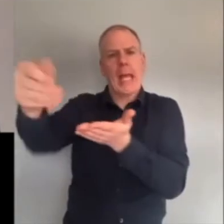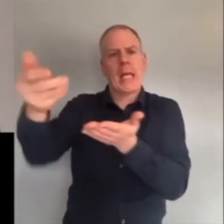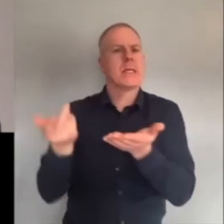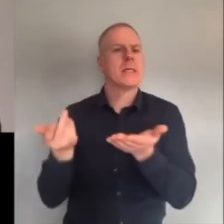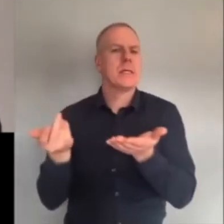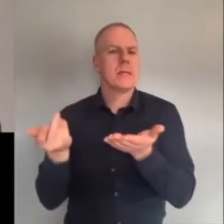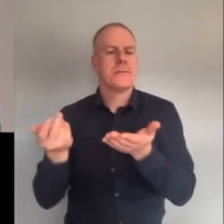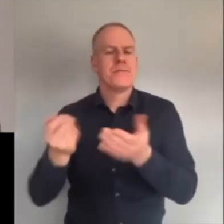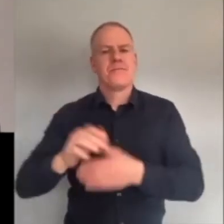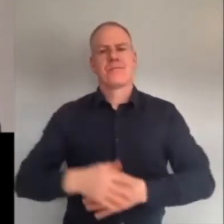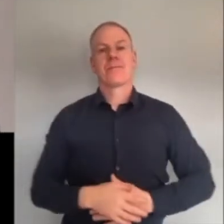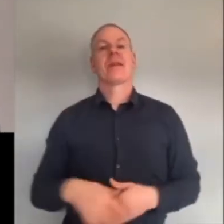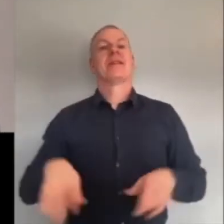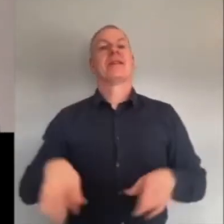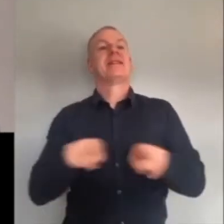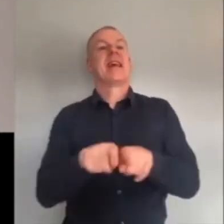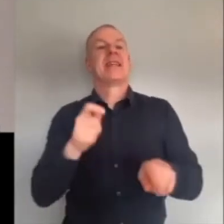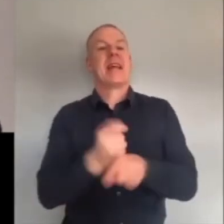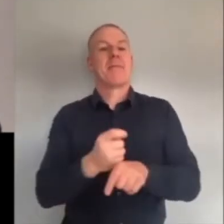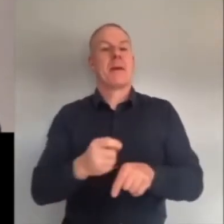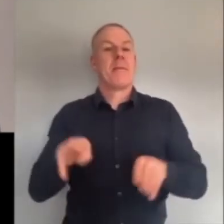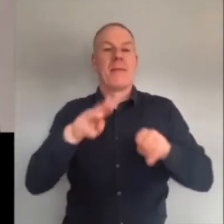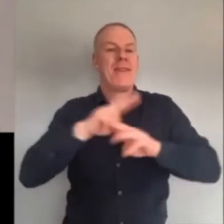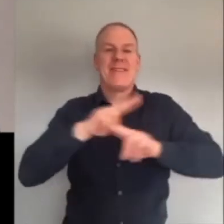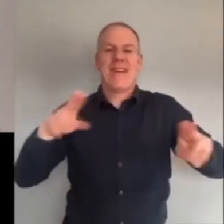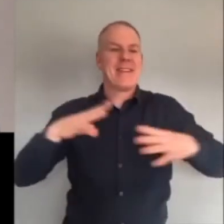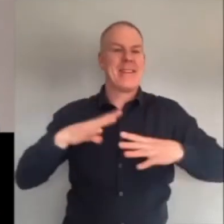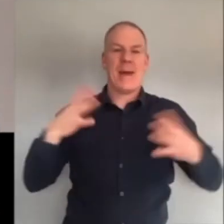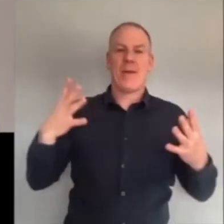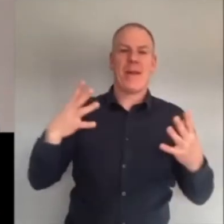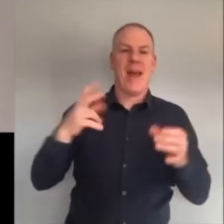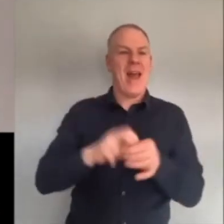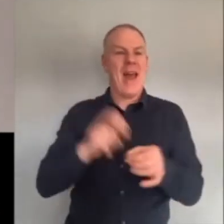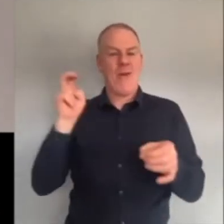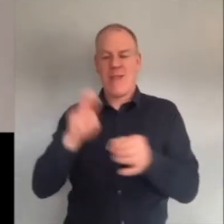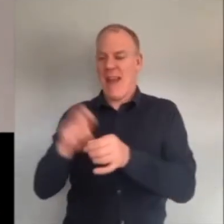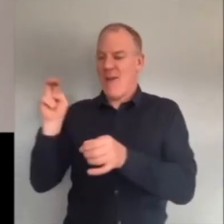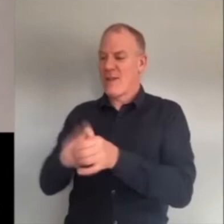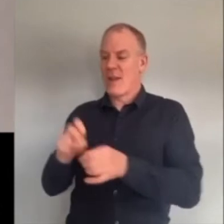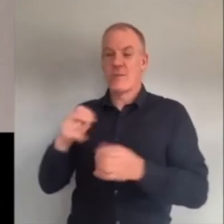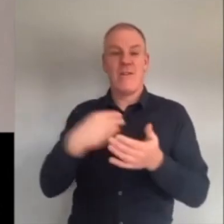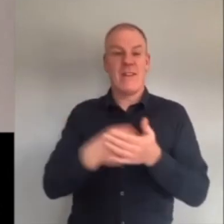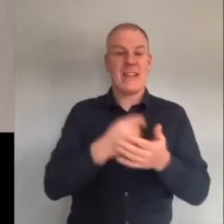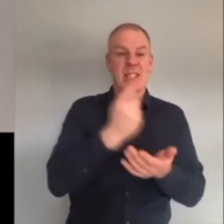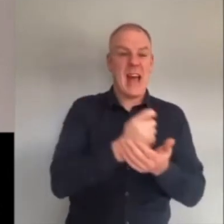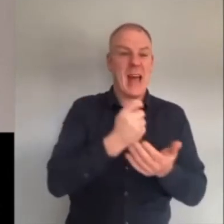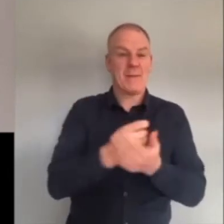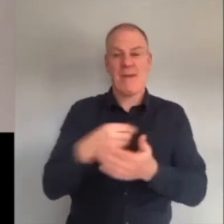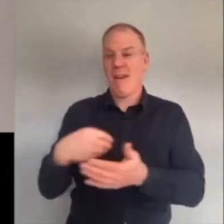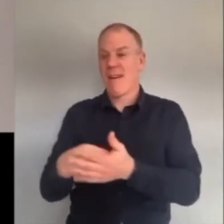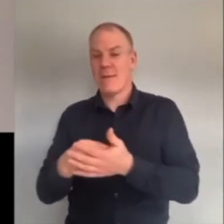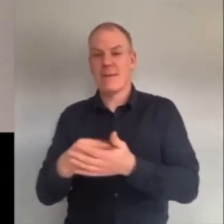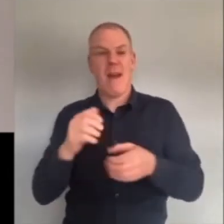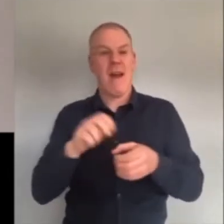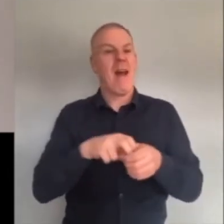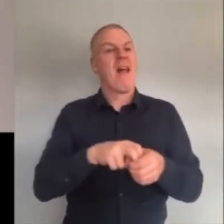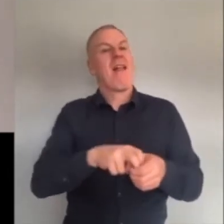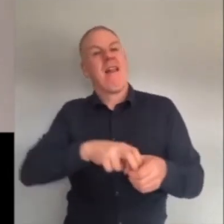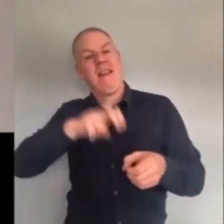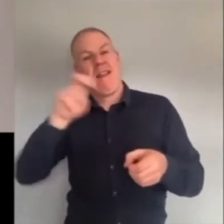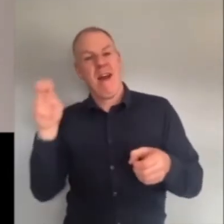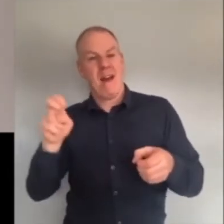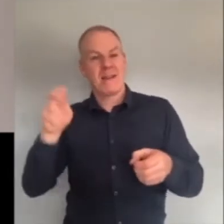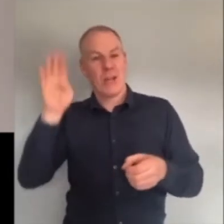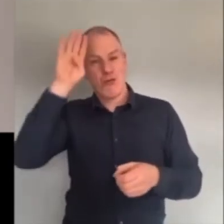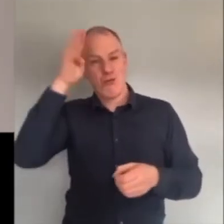And simultaneously, illiberal readers are leaving our clubs. So The Financial Times and The Economist have lost a lot of Trump supporting, Brexit supporting